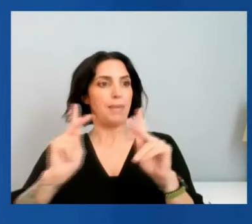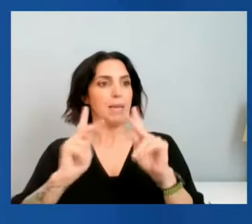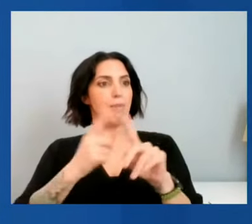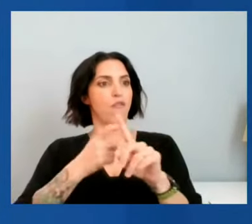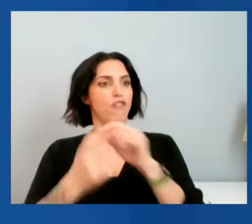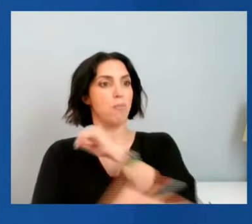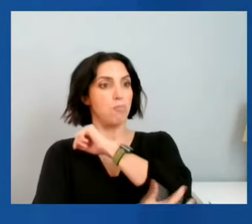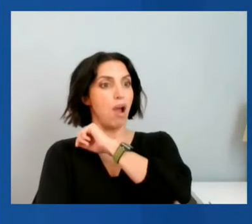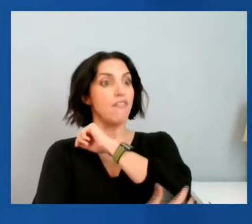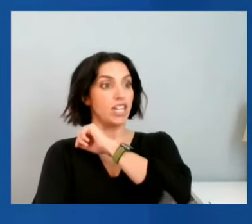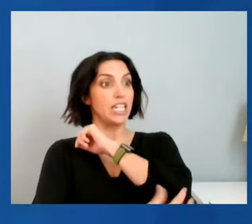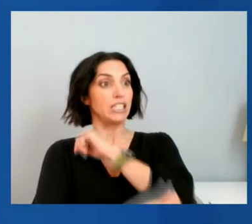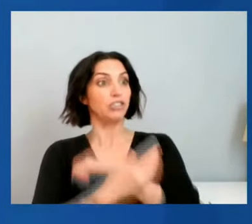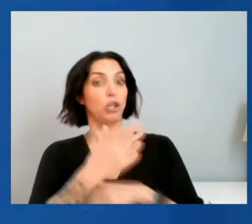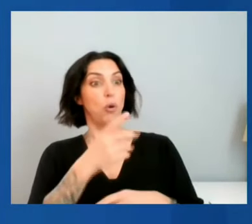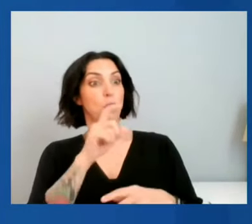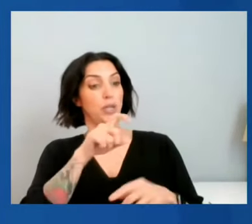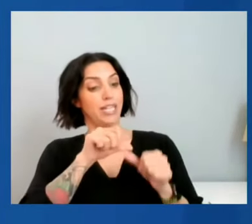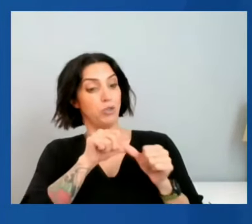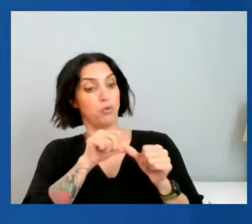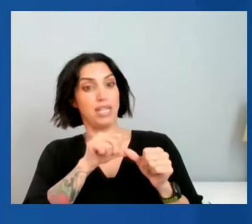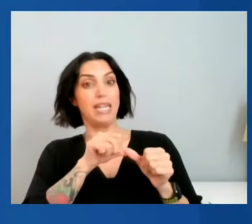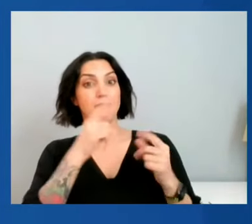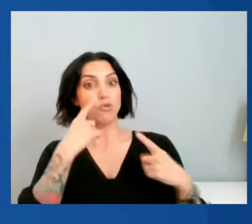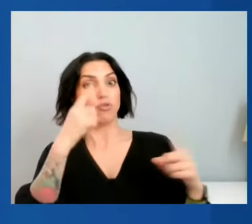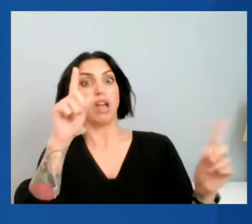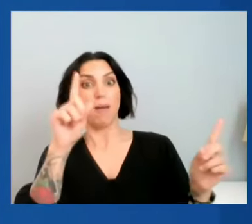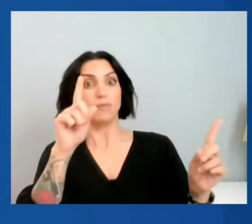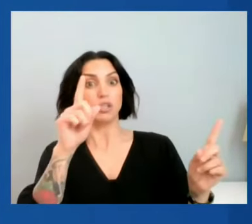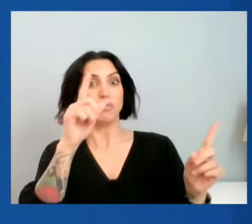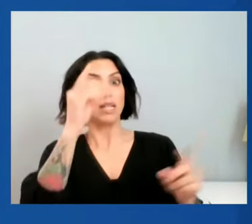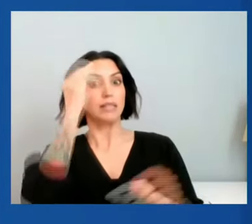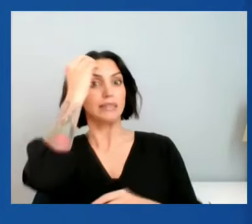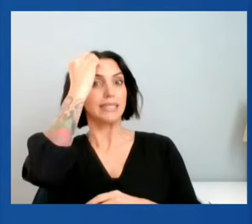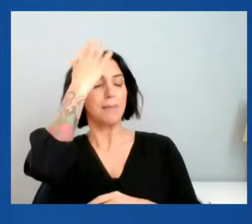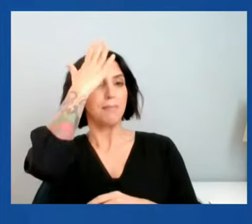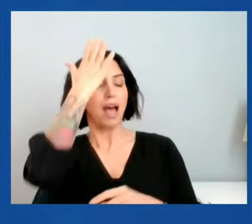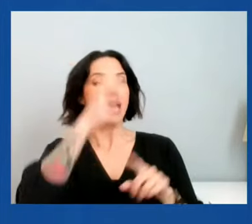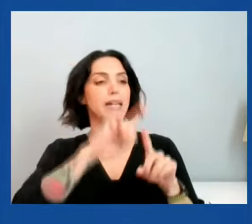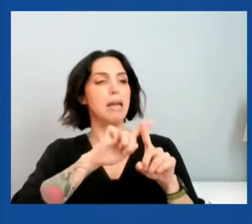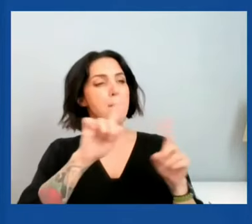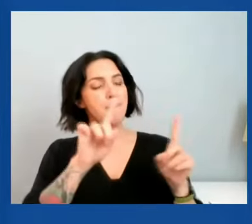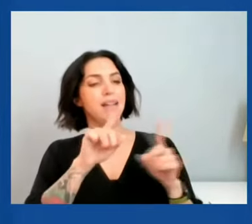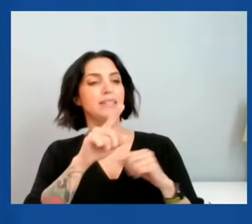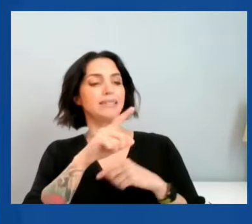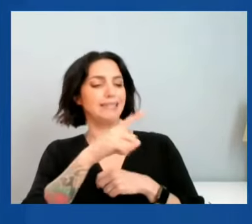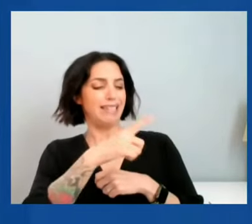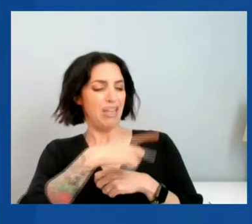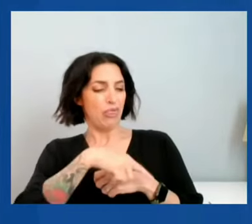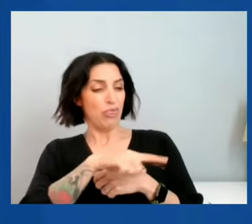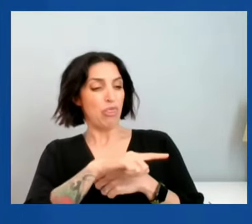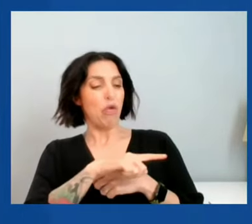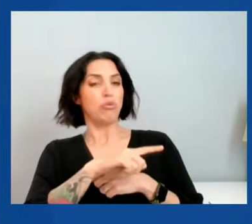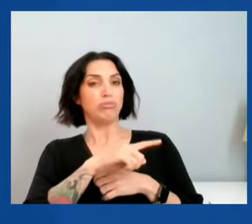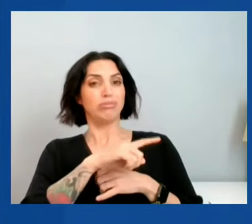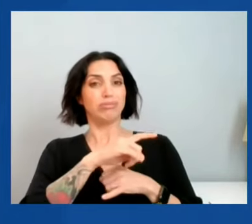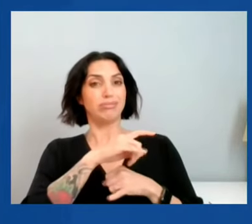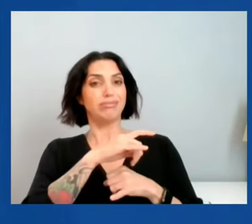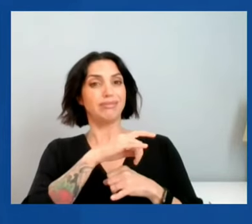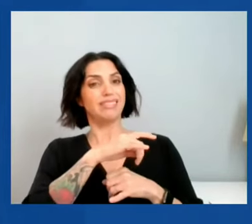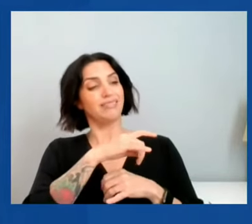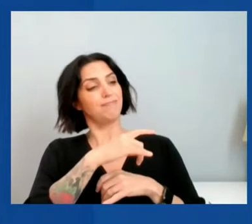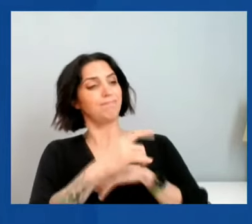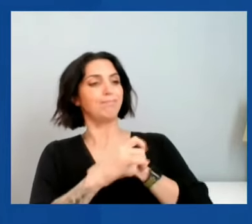keep those accomplishments in mind. But these institutions, while I feel they should play an important role going